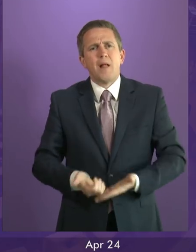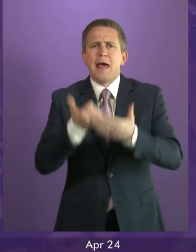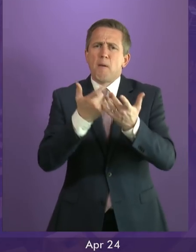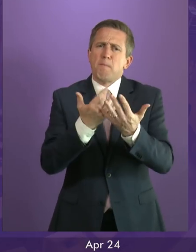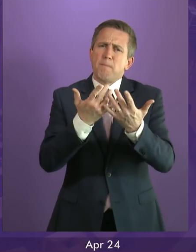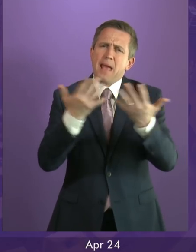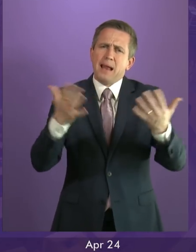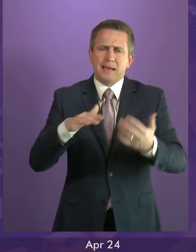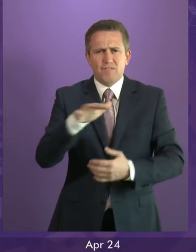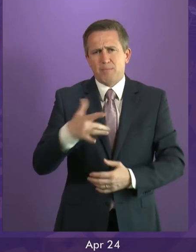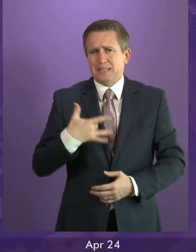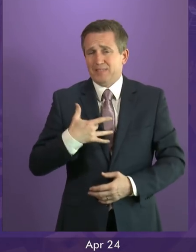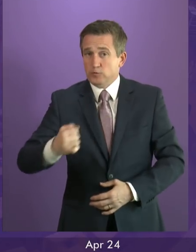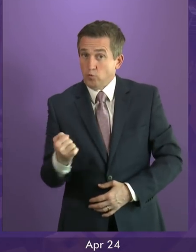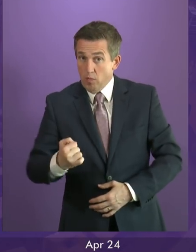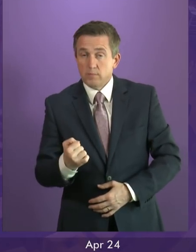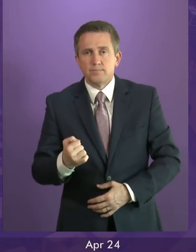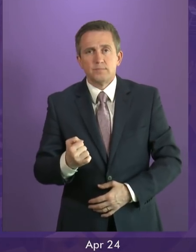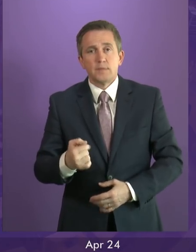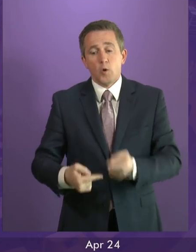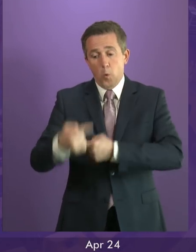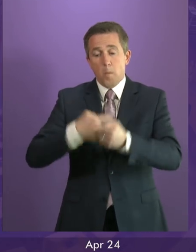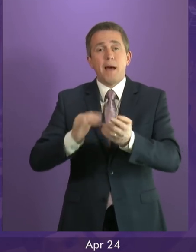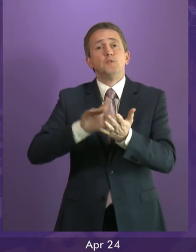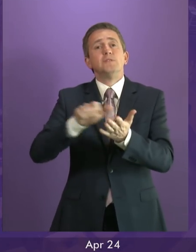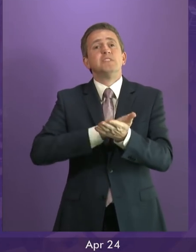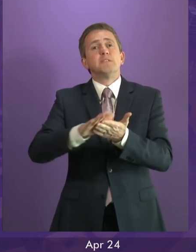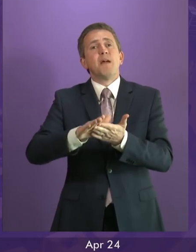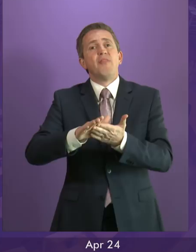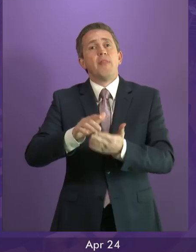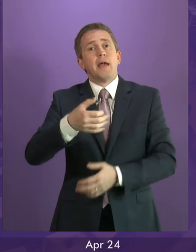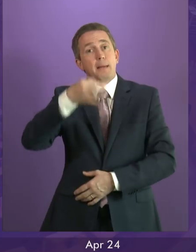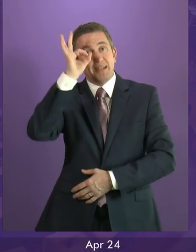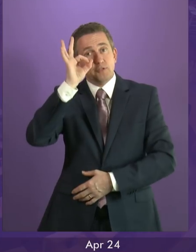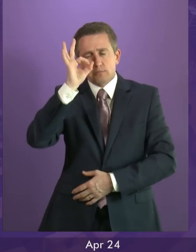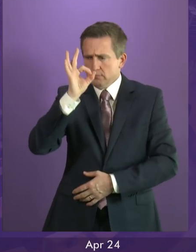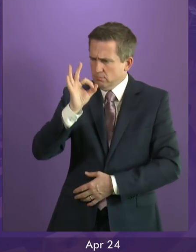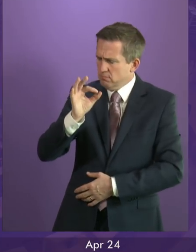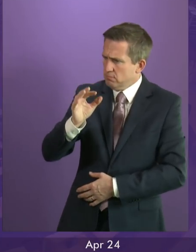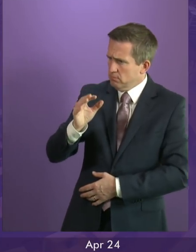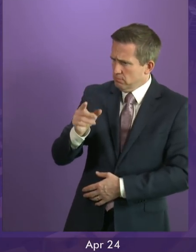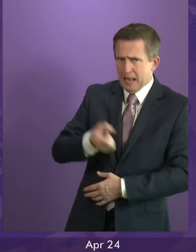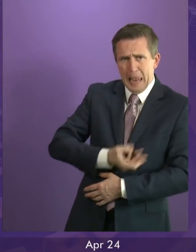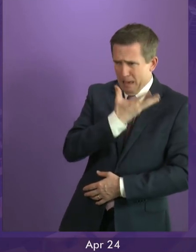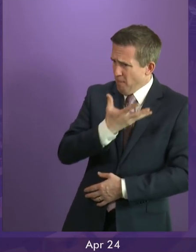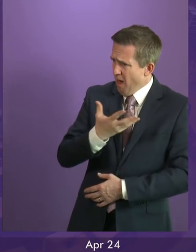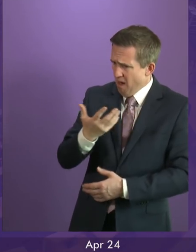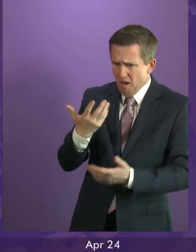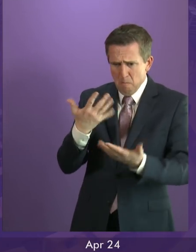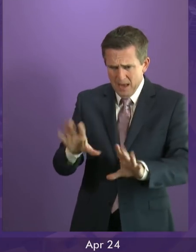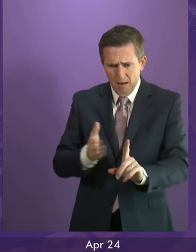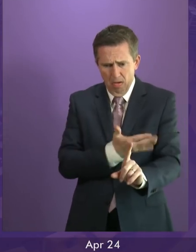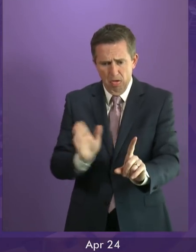and breadth of this country. But on the issue of the Smith Commission, you know, Labour has changed their mind since the Smith Commission. Labour